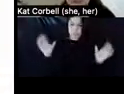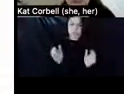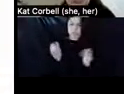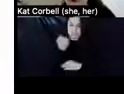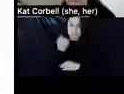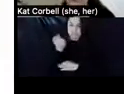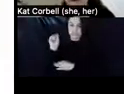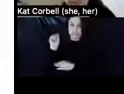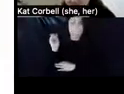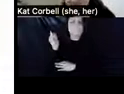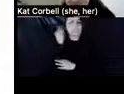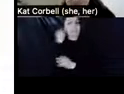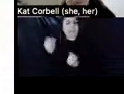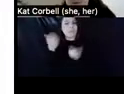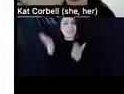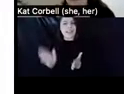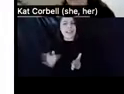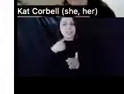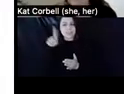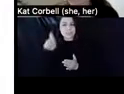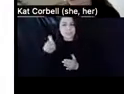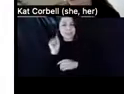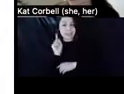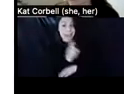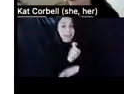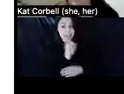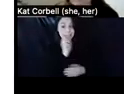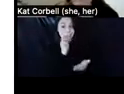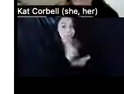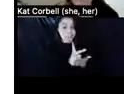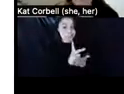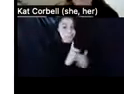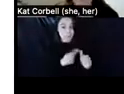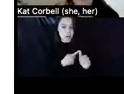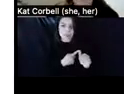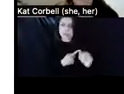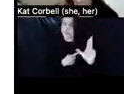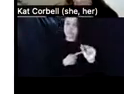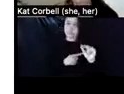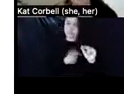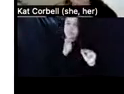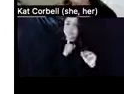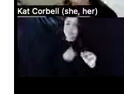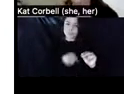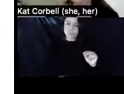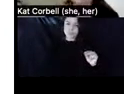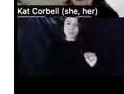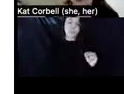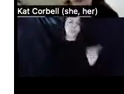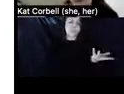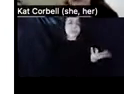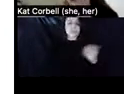permission first, you do not have to ask permission first. Um, next slide. Um, so the reality tenants are